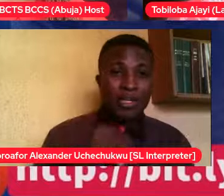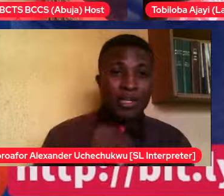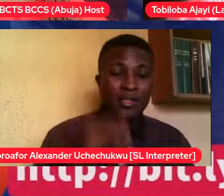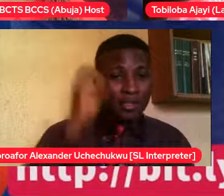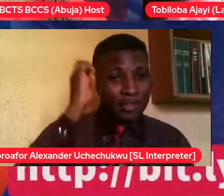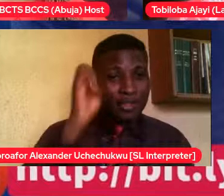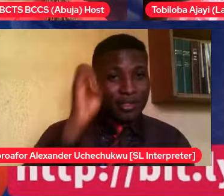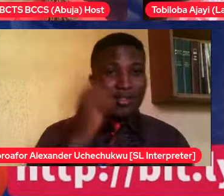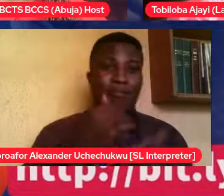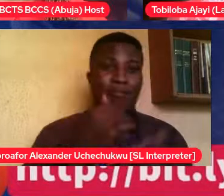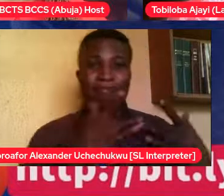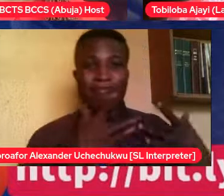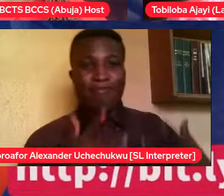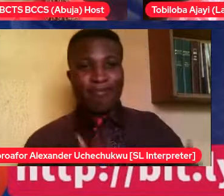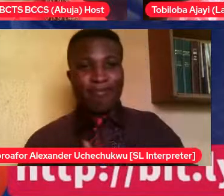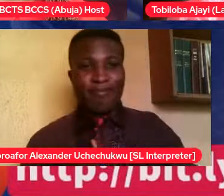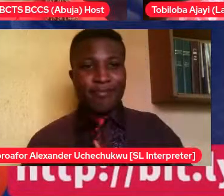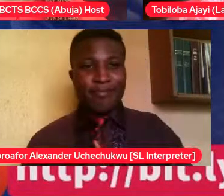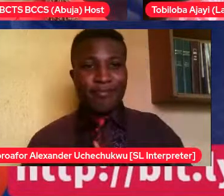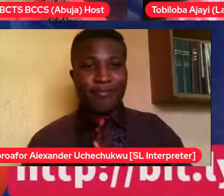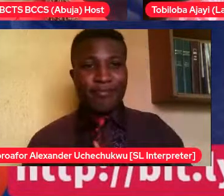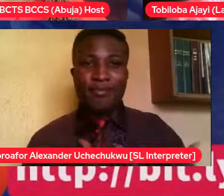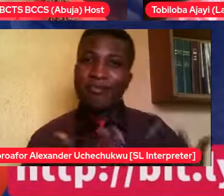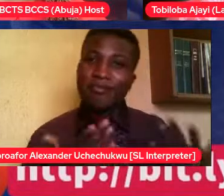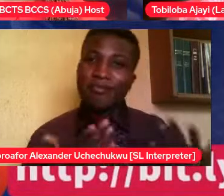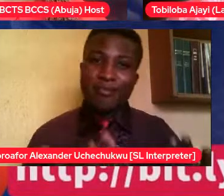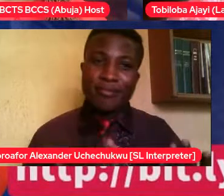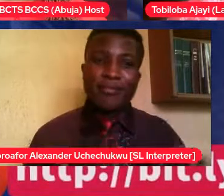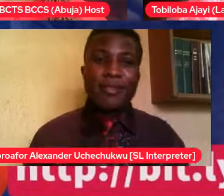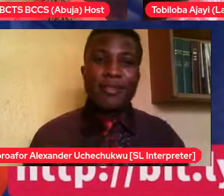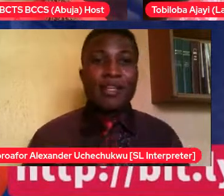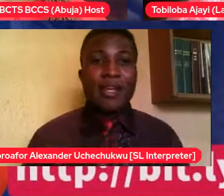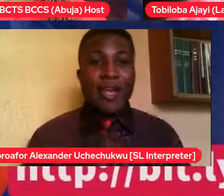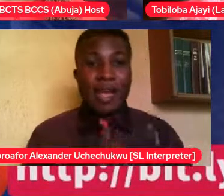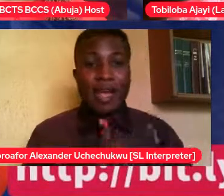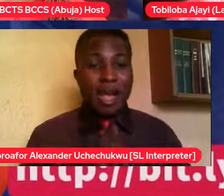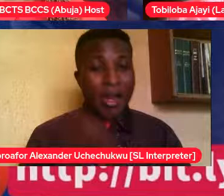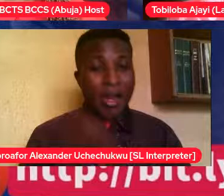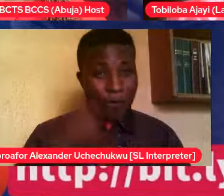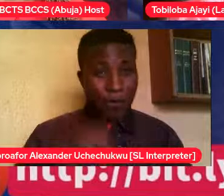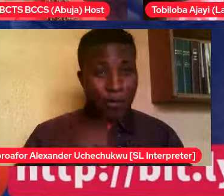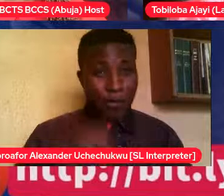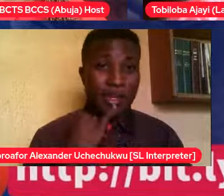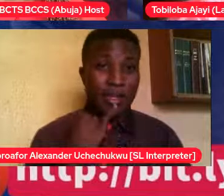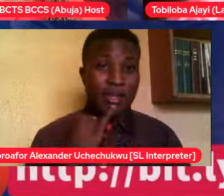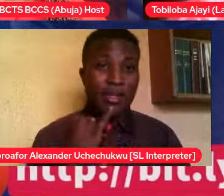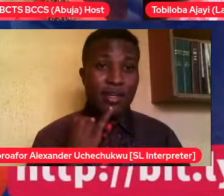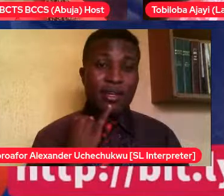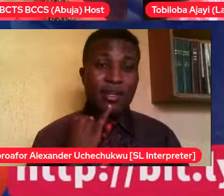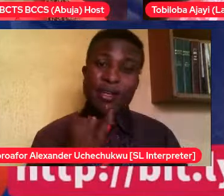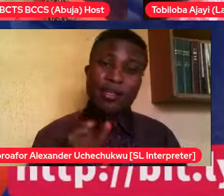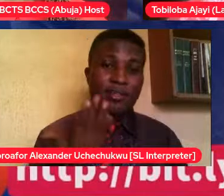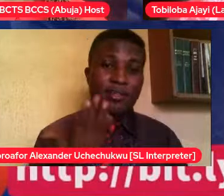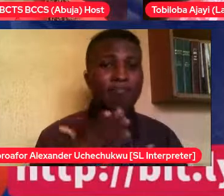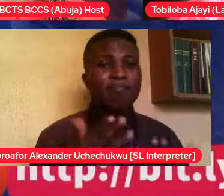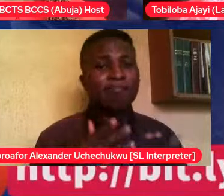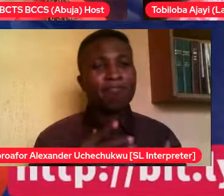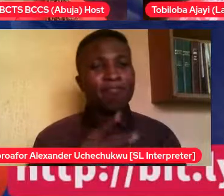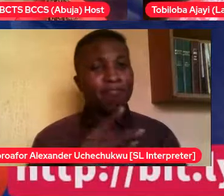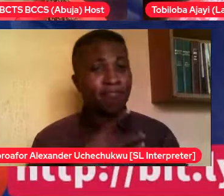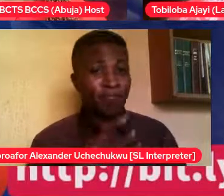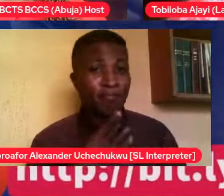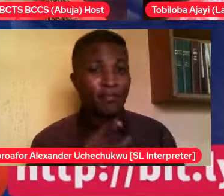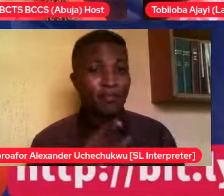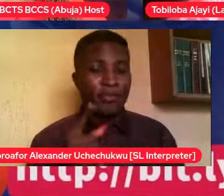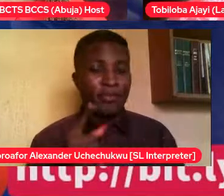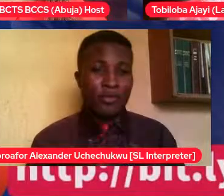him and that boy. So before Abraham Maslow already said it, that apart from